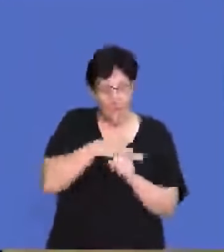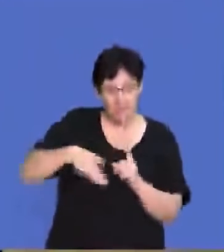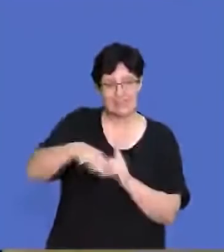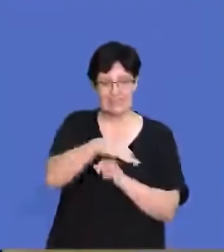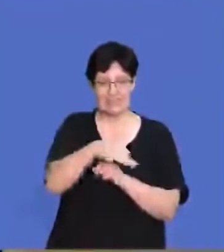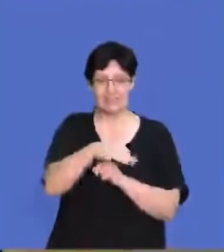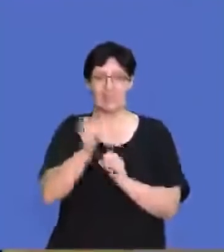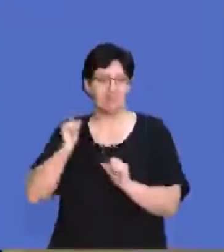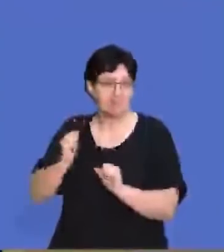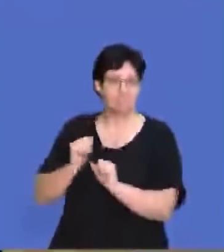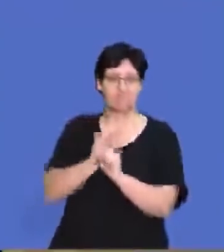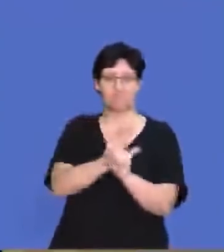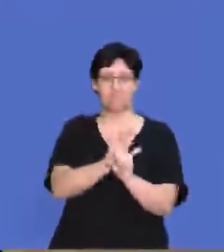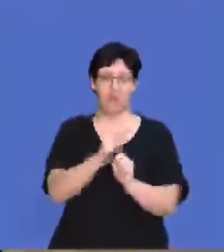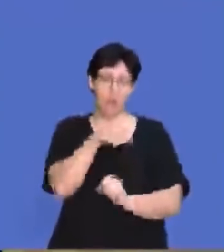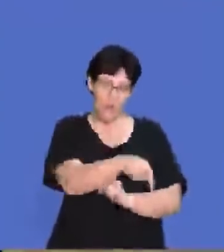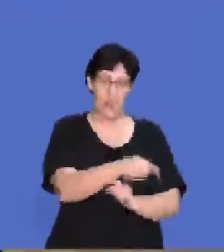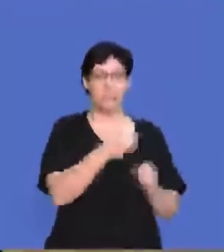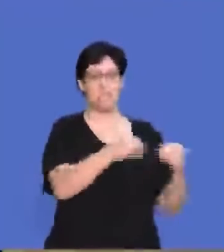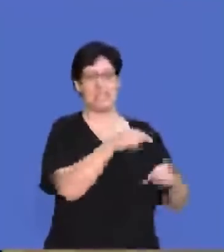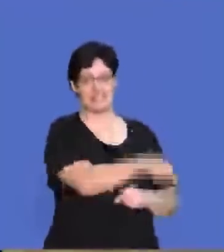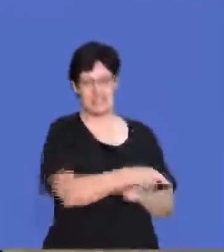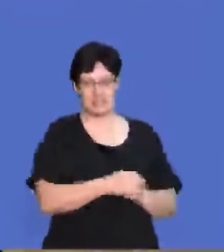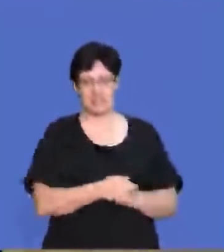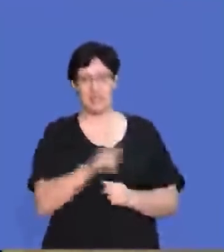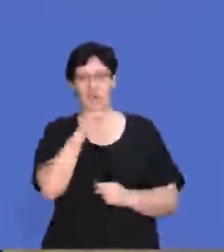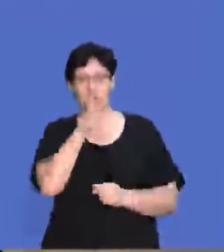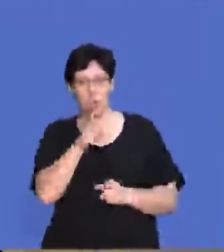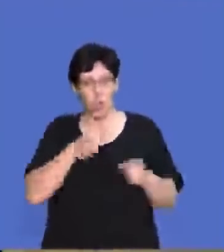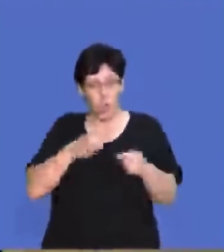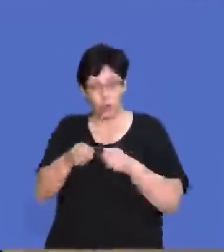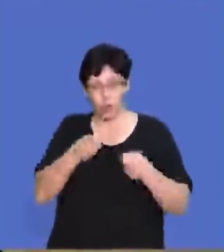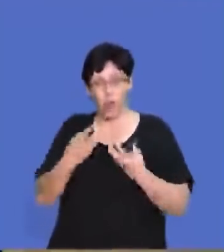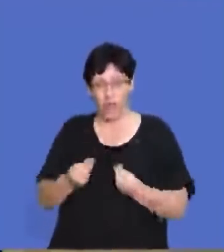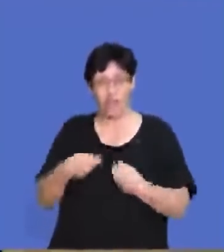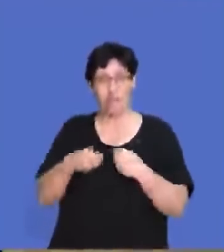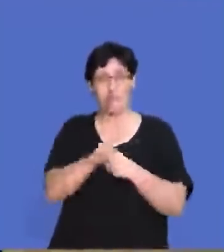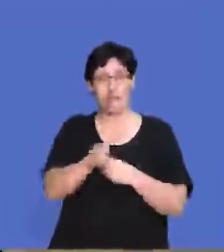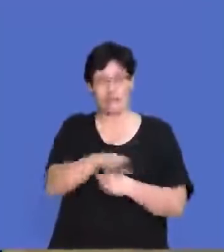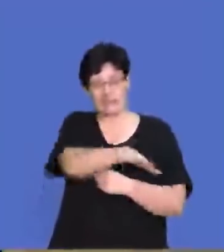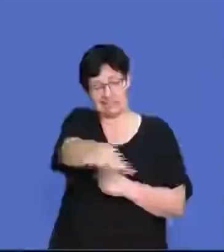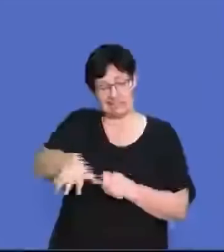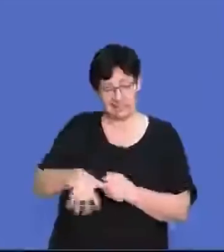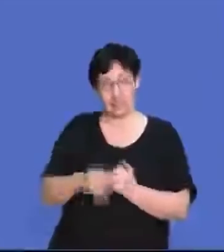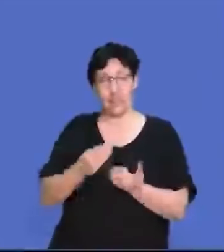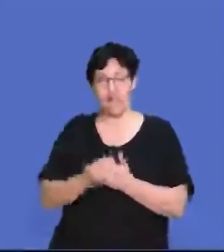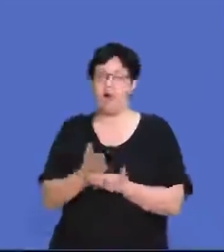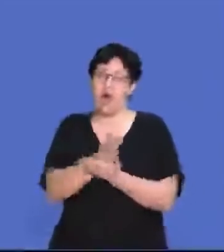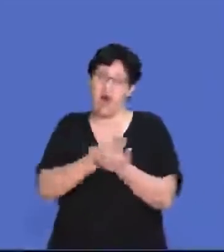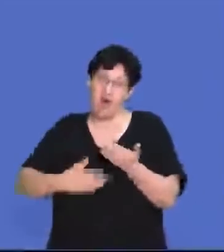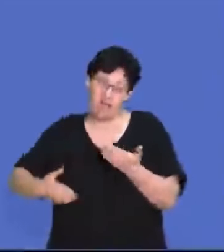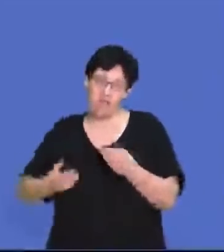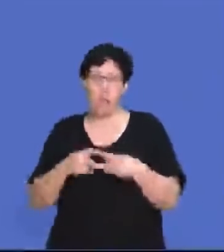environment that impacts the business. Now, if you look at the extent of control that we have in the market environment, we have